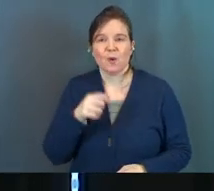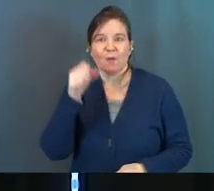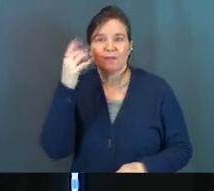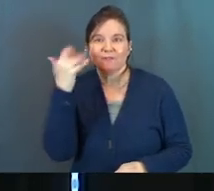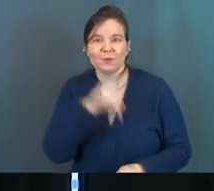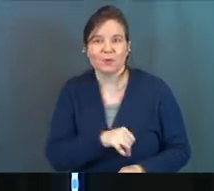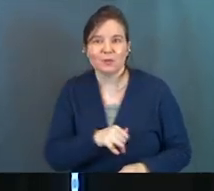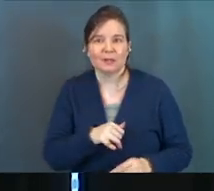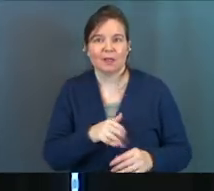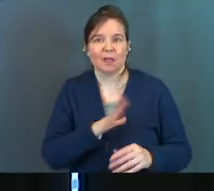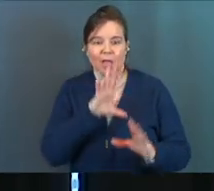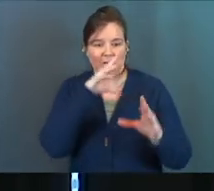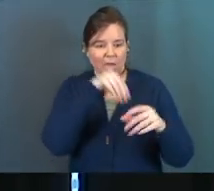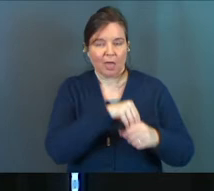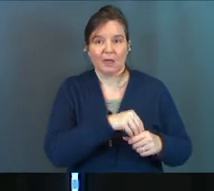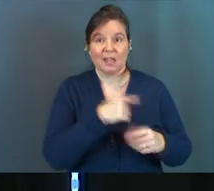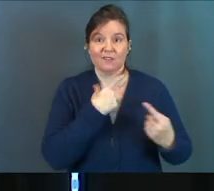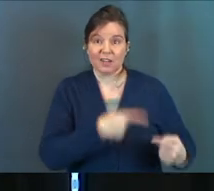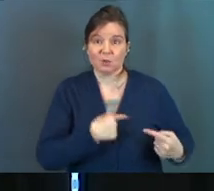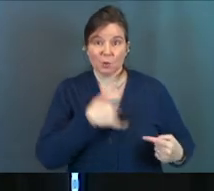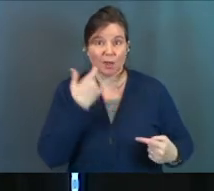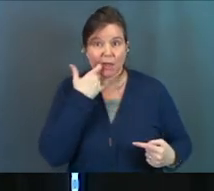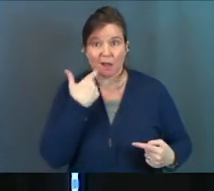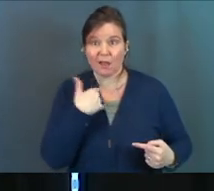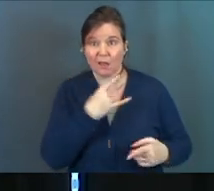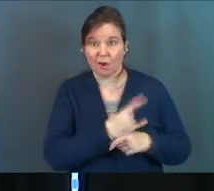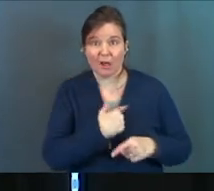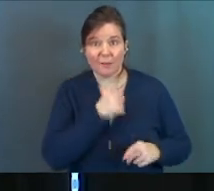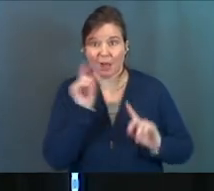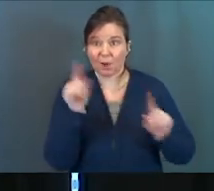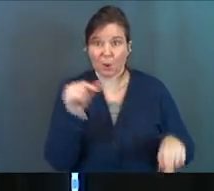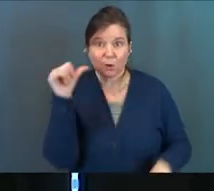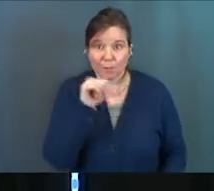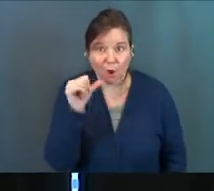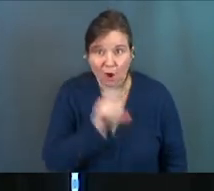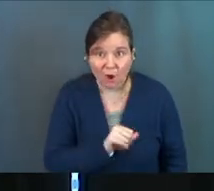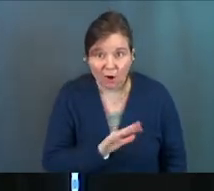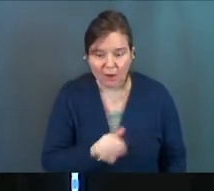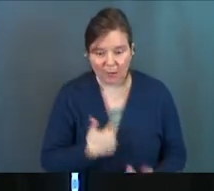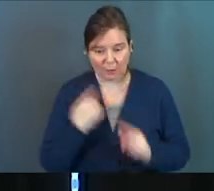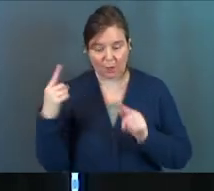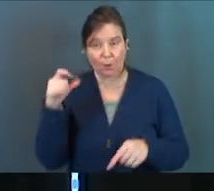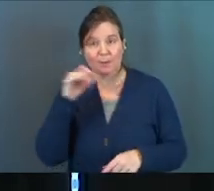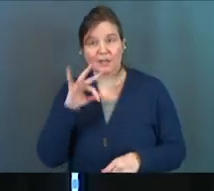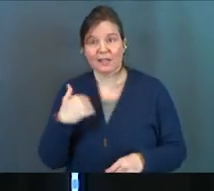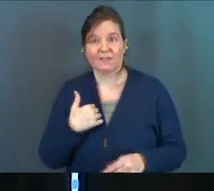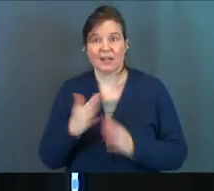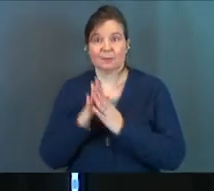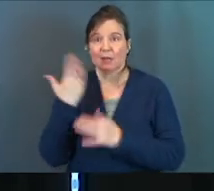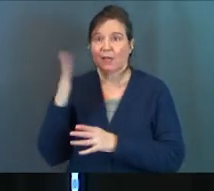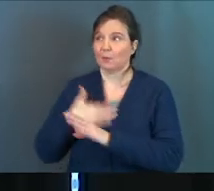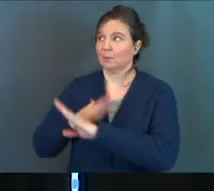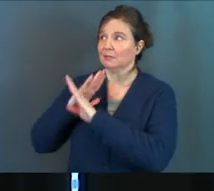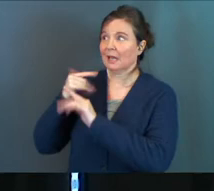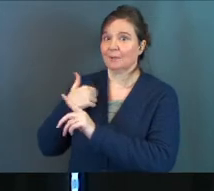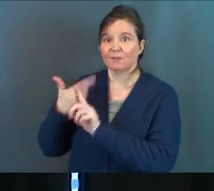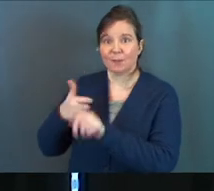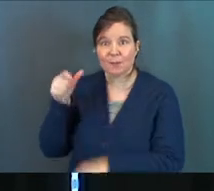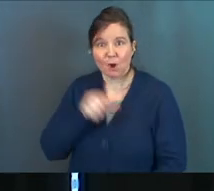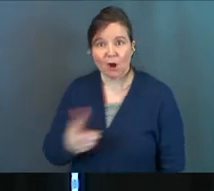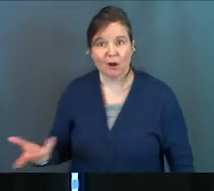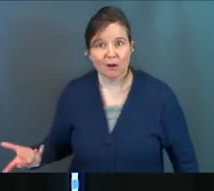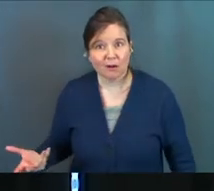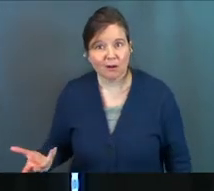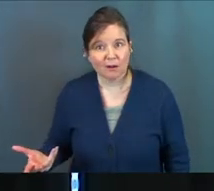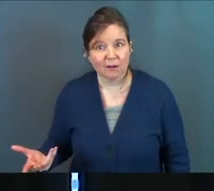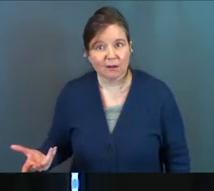foolishly drive into temptation. If I struggle with alcohol, I'm not going to the bar. How can I go to the bar if I just prayed that God would protect me from the bar?